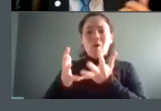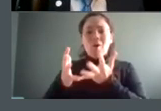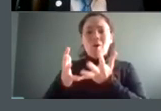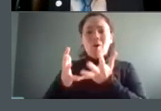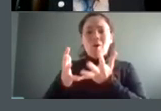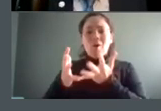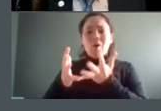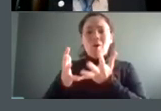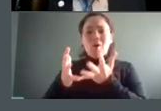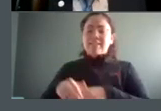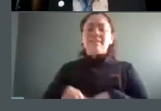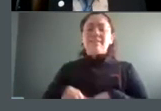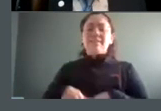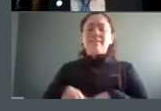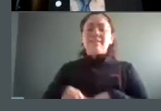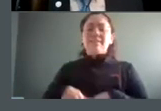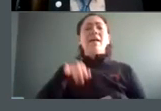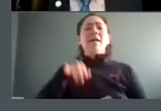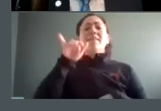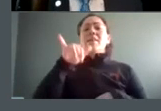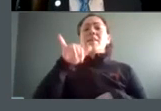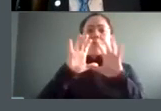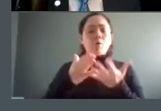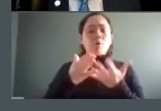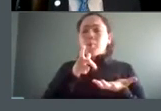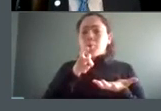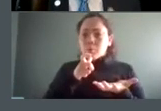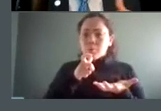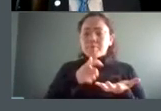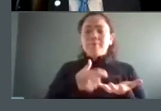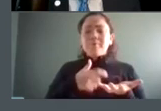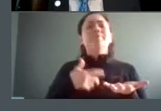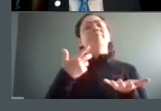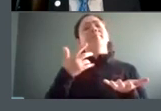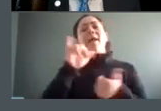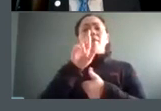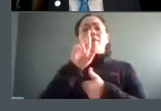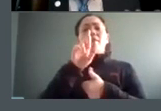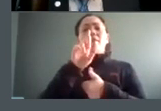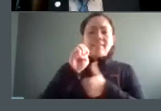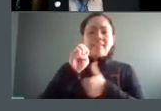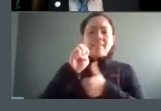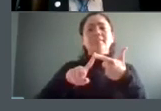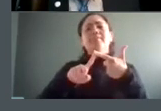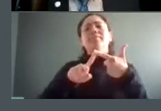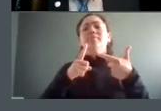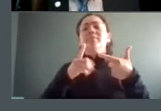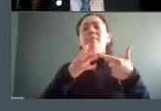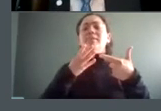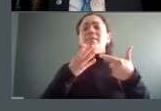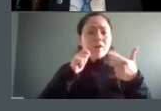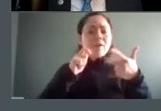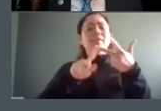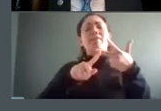so what is that protected what are those protected groups well protected groups are things like race color religion sex which